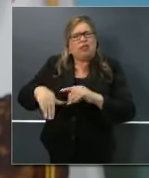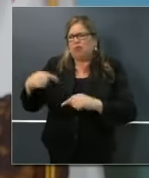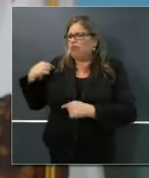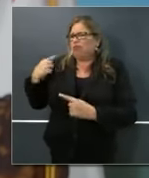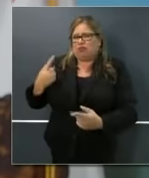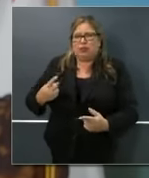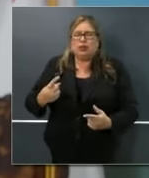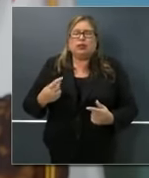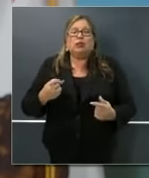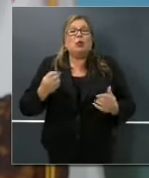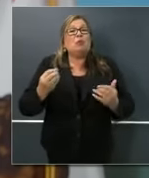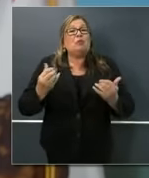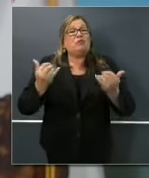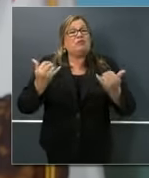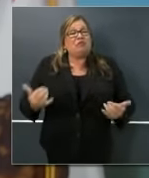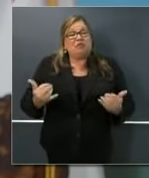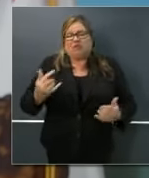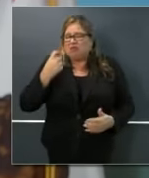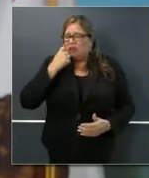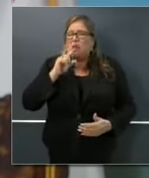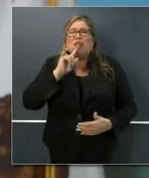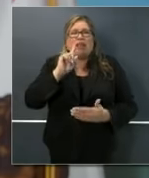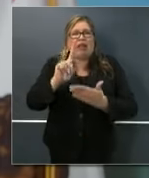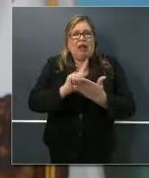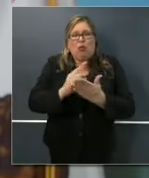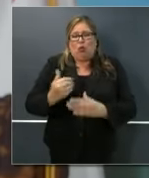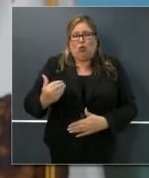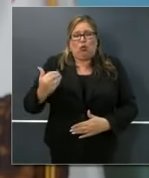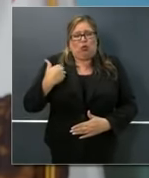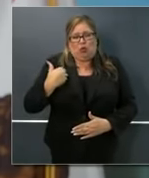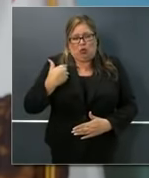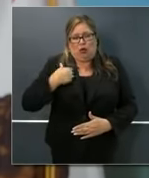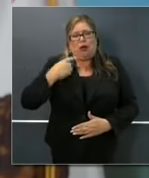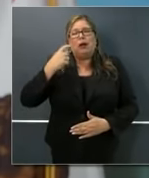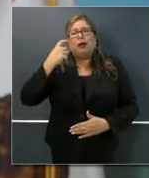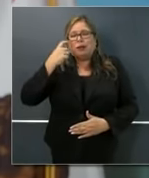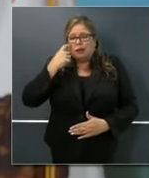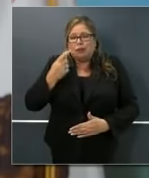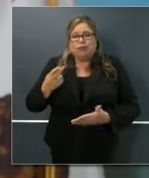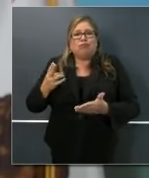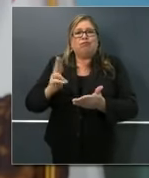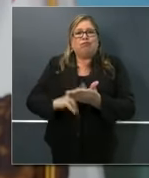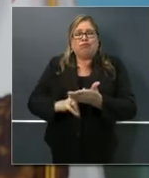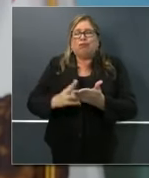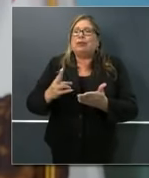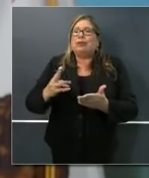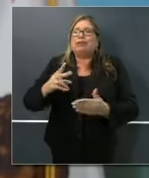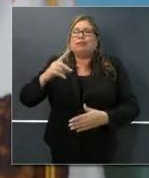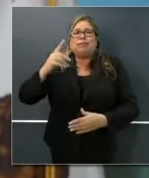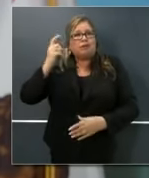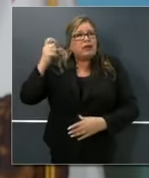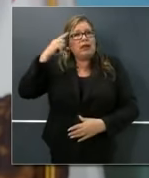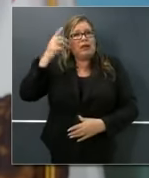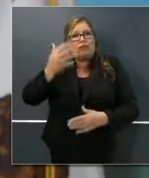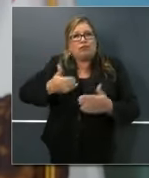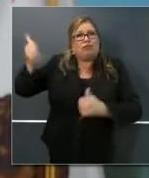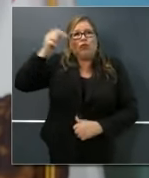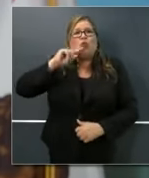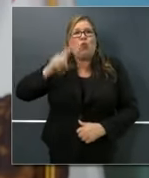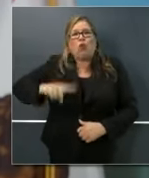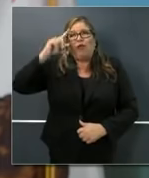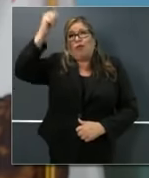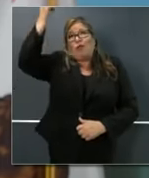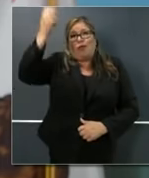today, just an hour or so ago, I signed a statewide executive order impacting the